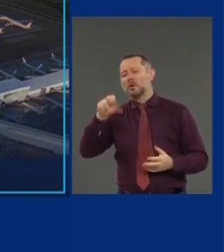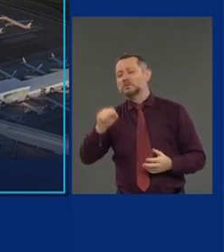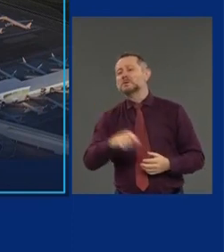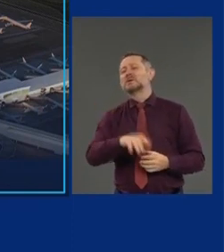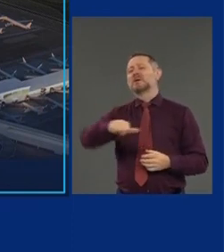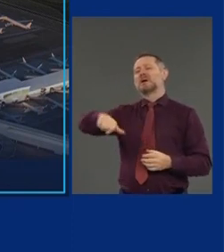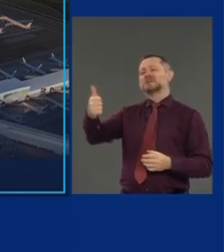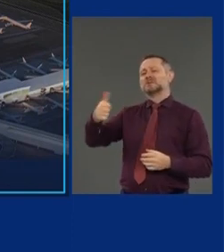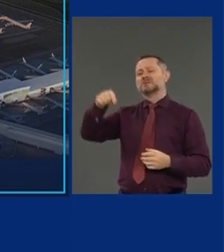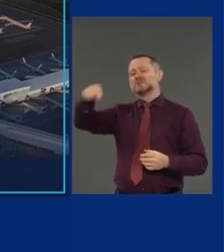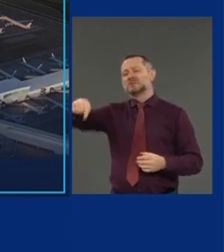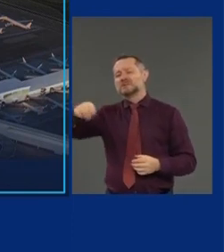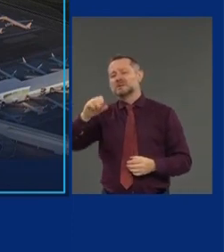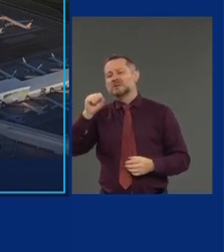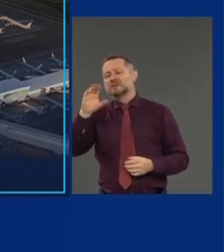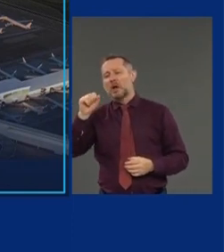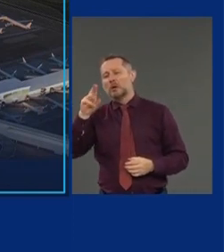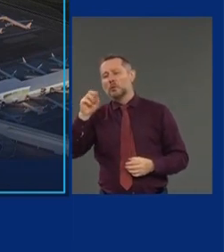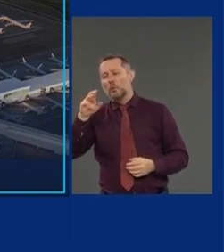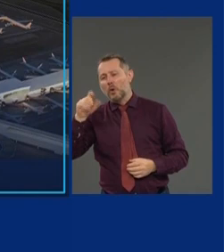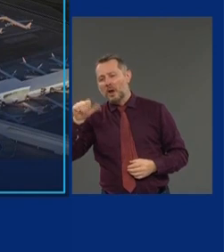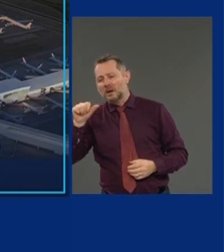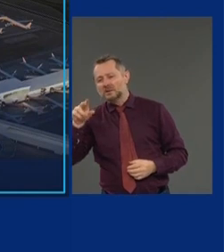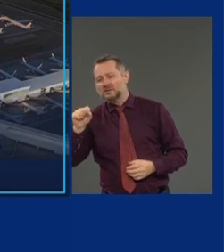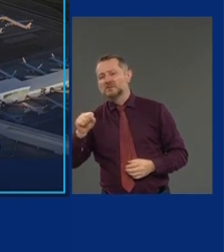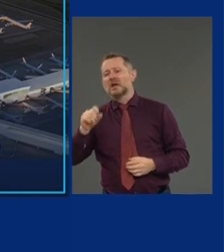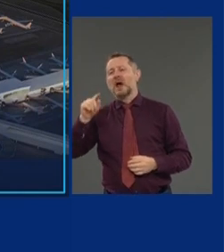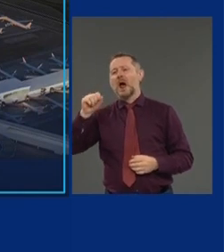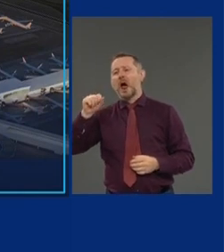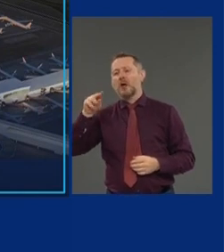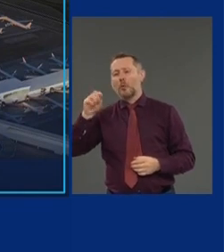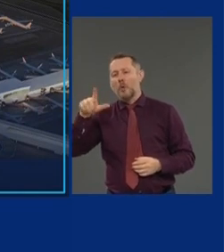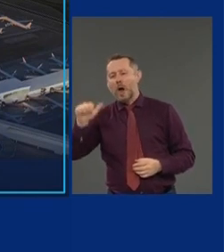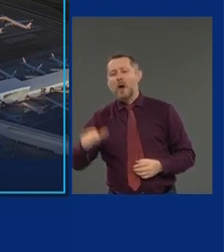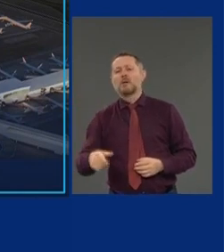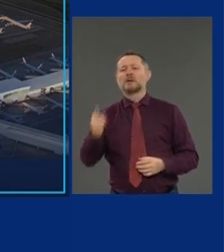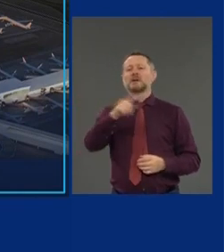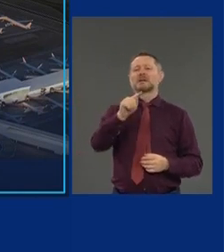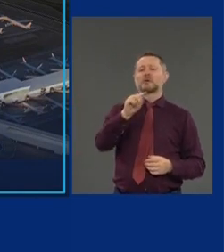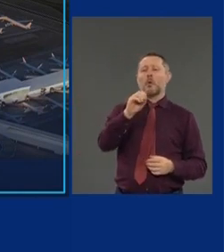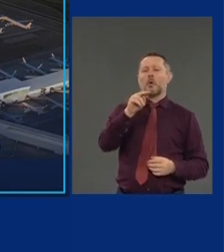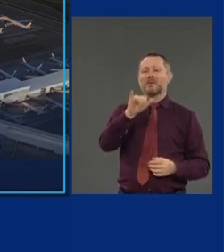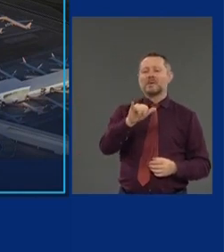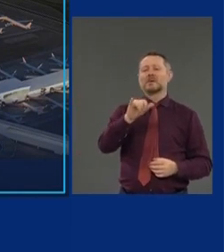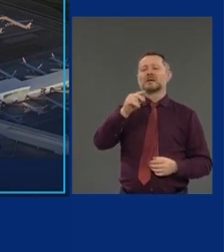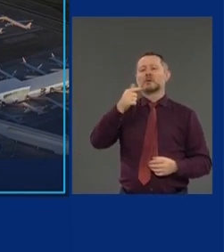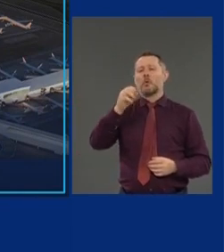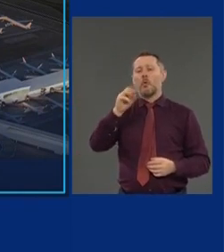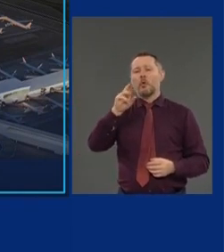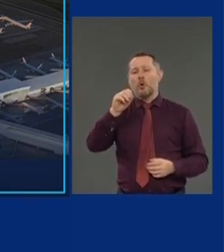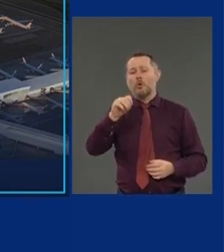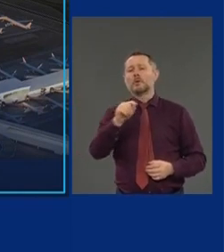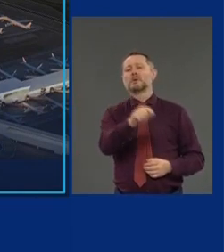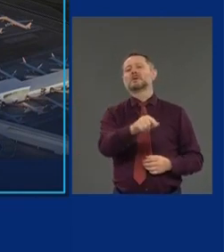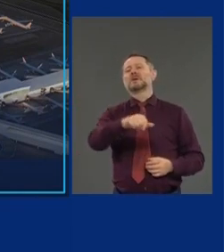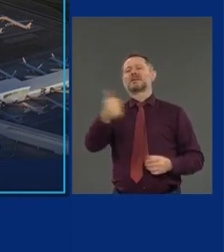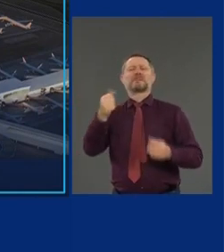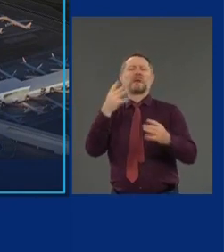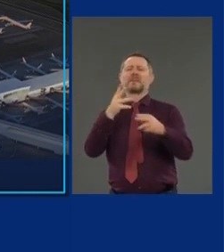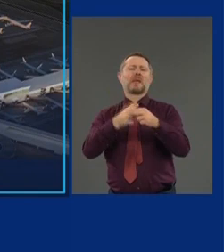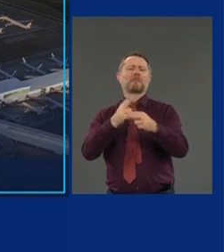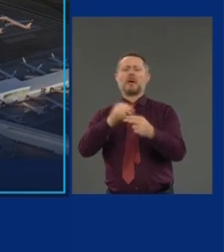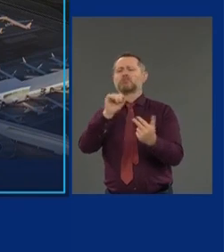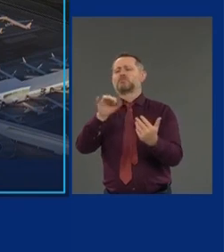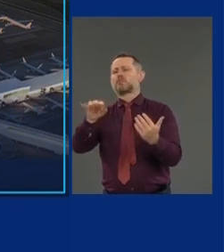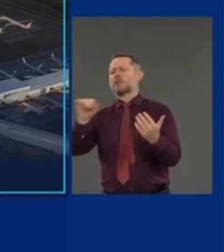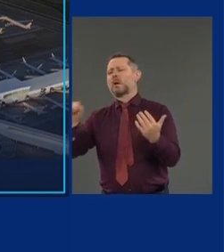Leone and Carmela Sinicolo. Tony Vero, Interim General Manager of LaGuardia, and hundreds of their colleagues. To LaGuardia